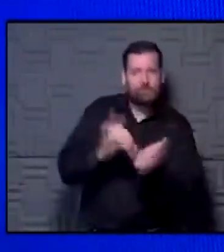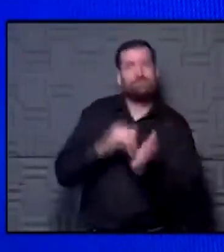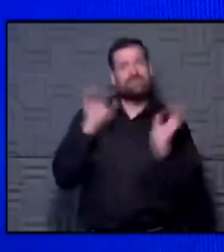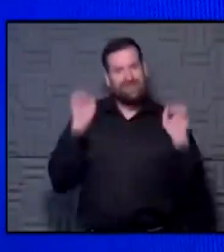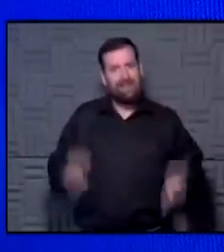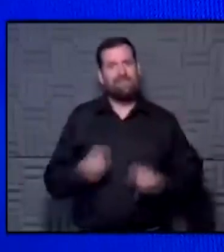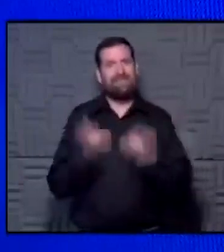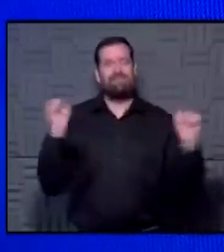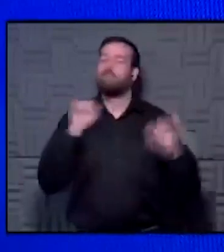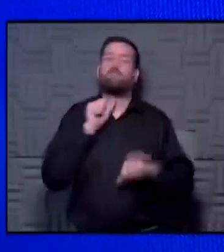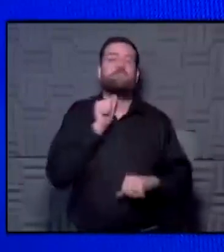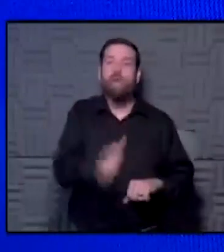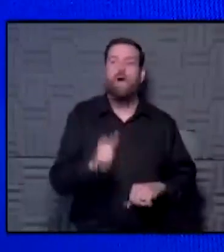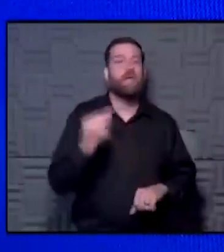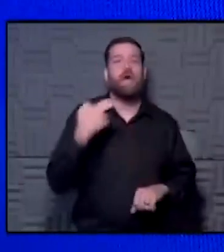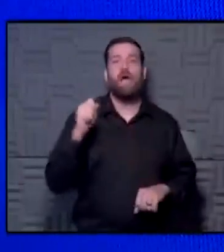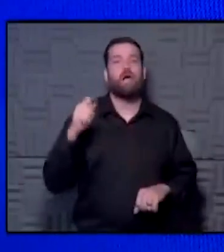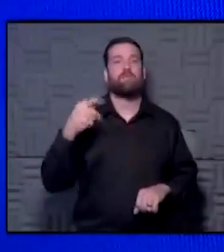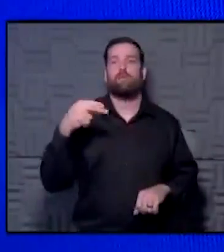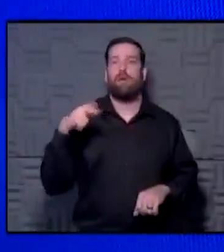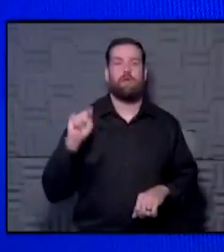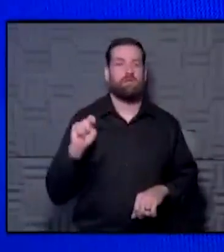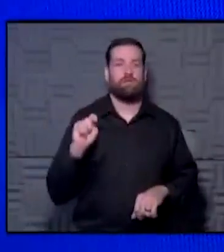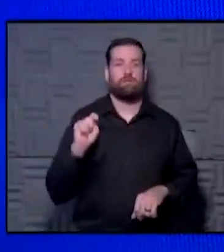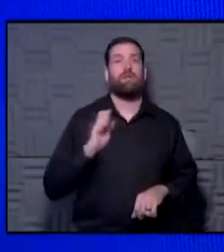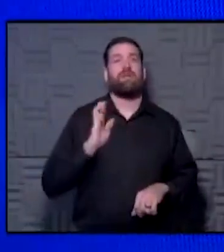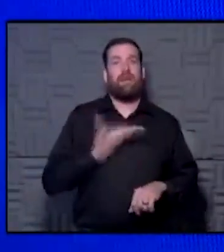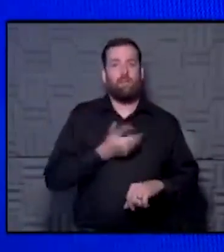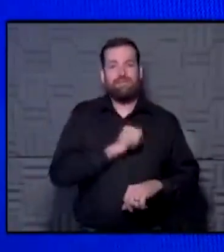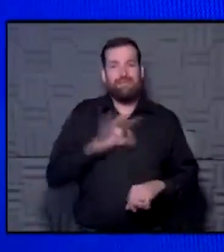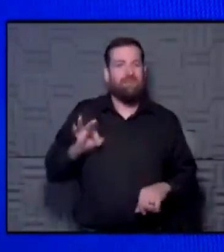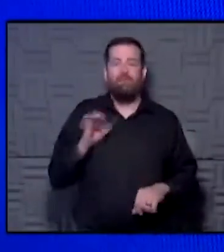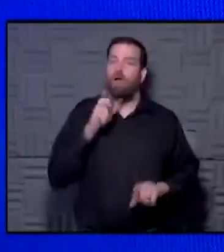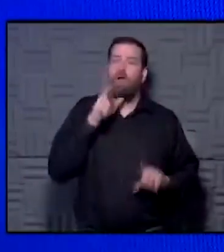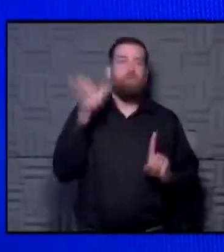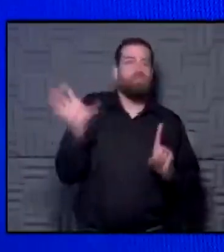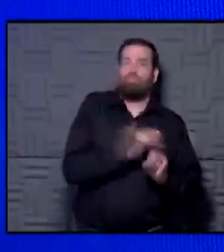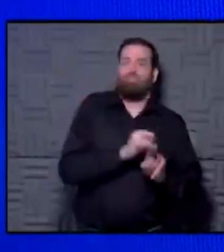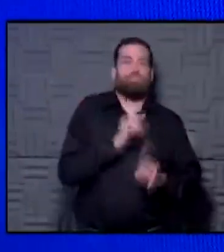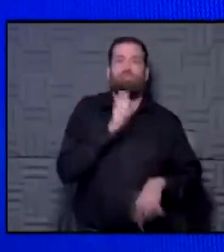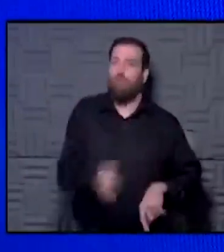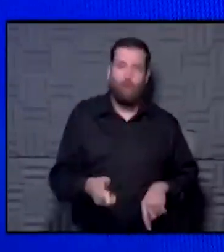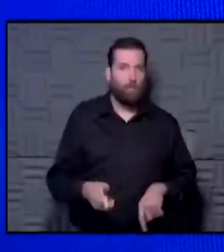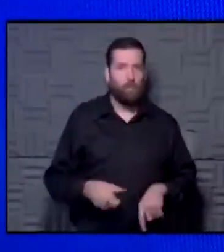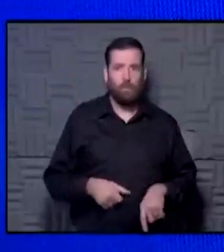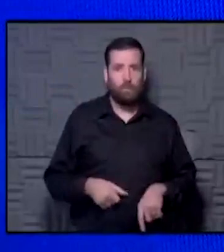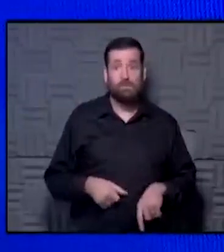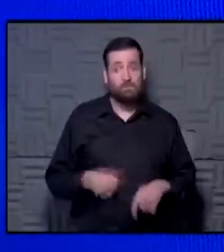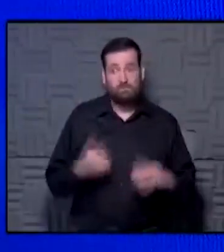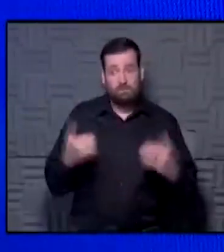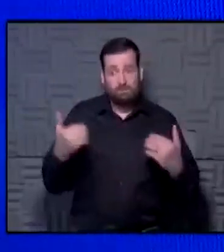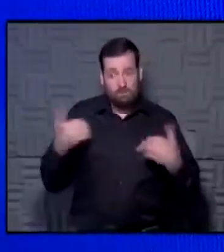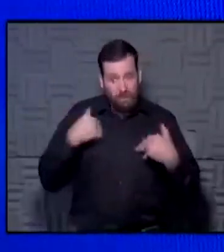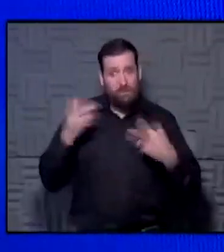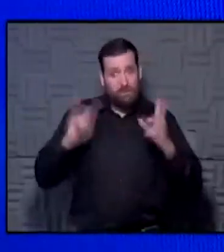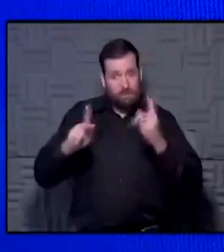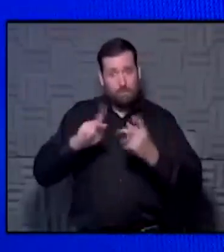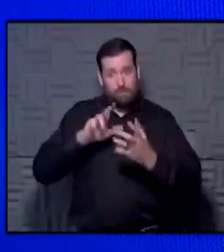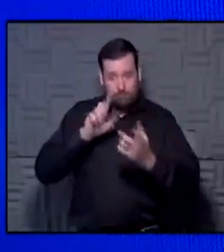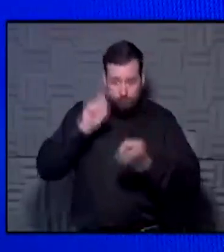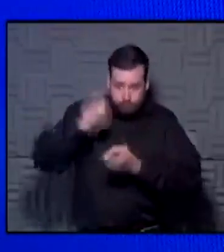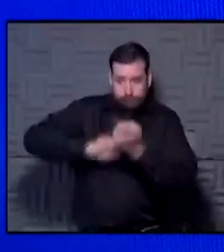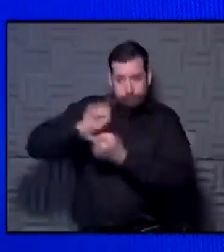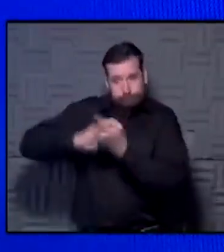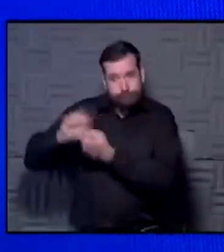not a hot spot. A hospital is a hot spot, but our staff don't get COVID-19 from our patients. Correct. Despite the fact that people are actively